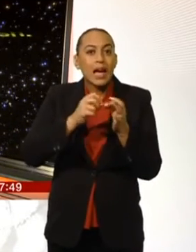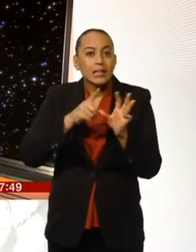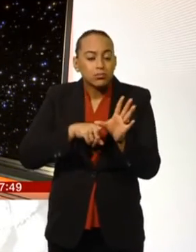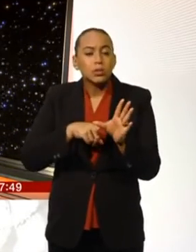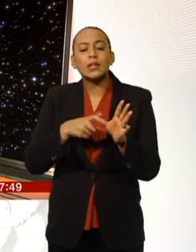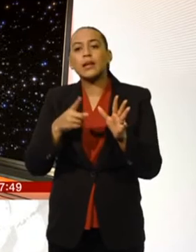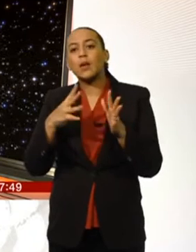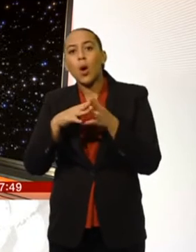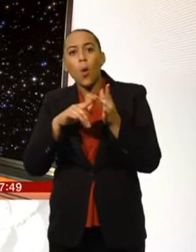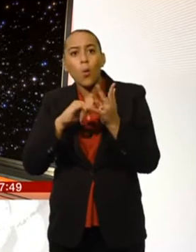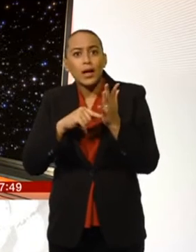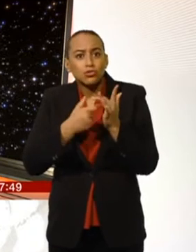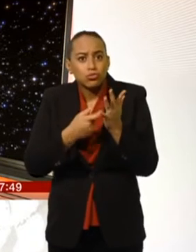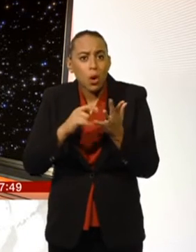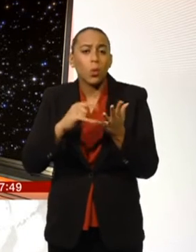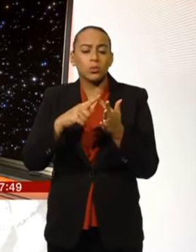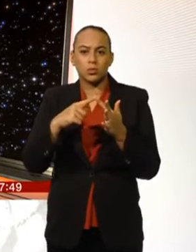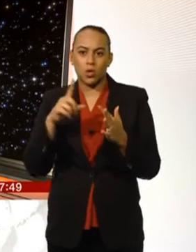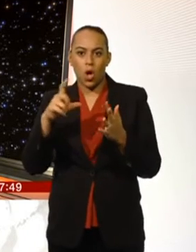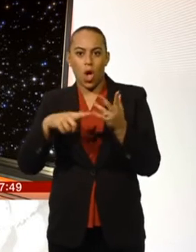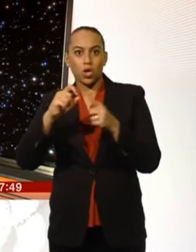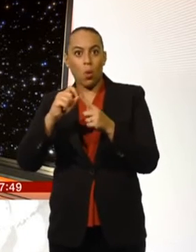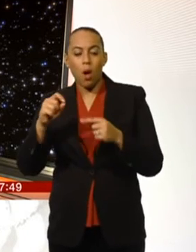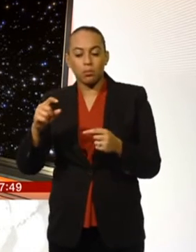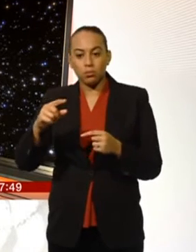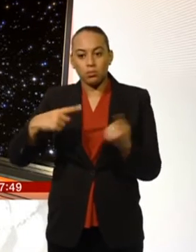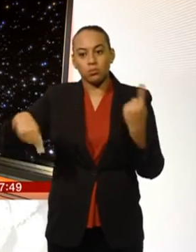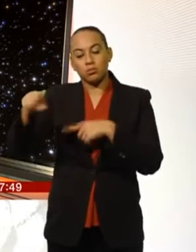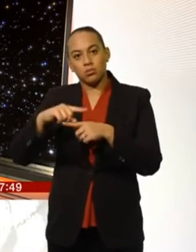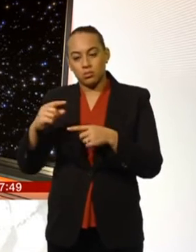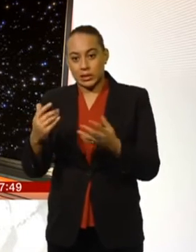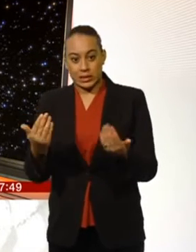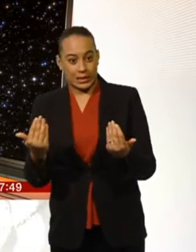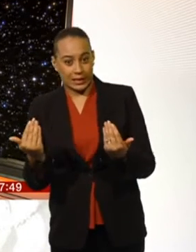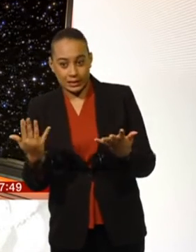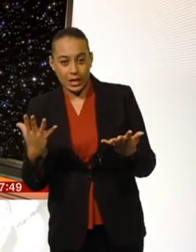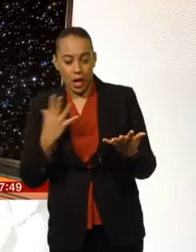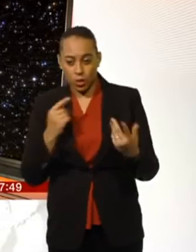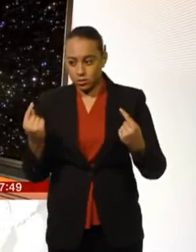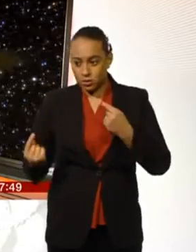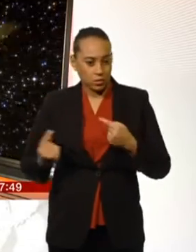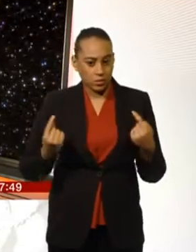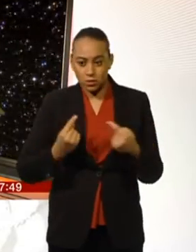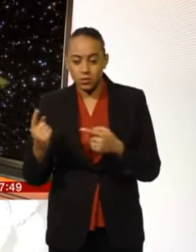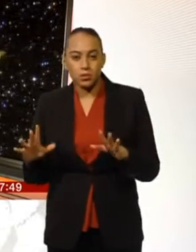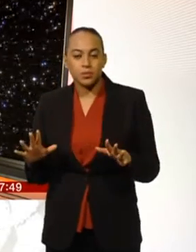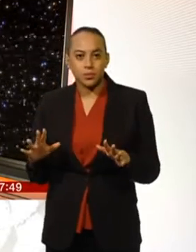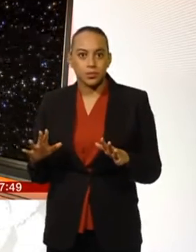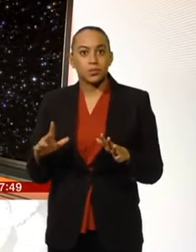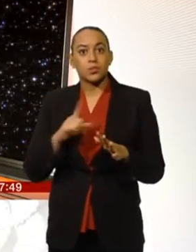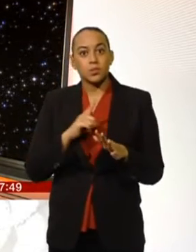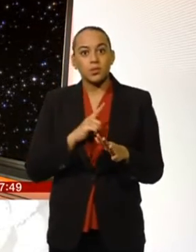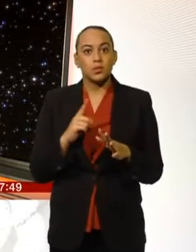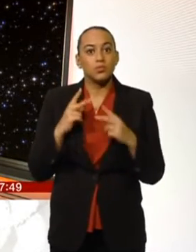It's a battle for the grocery empire and they all want your hard-earned cash. And it's worth the effort because research